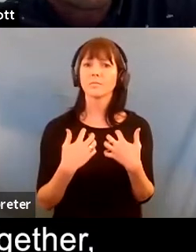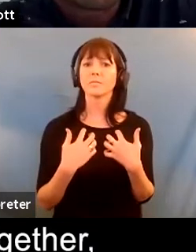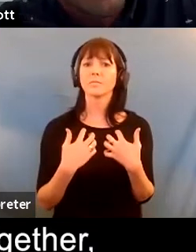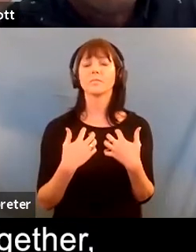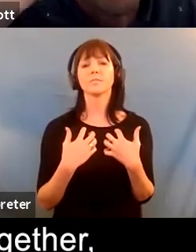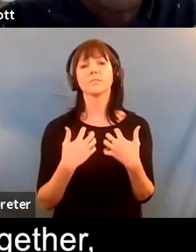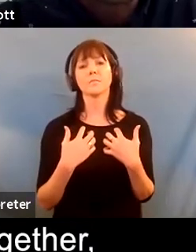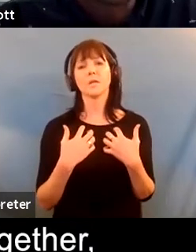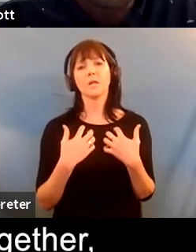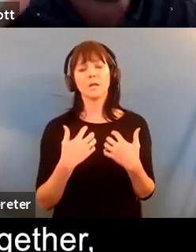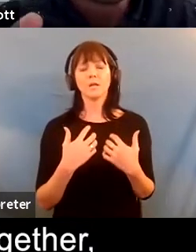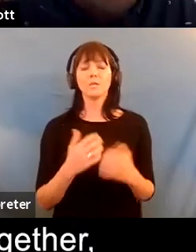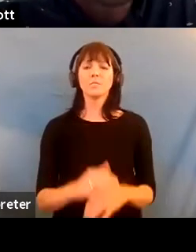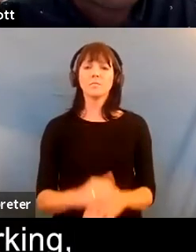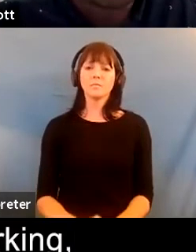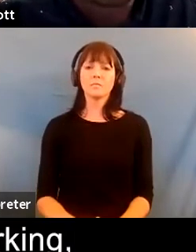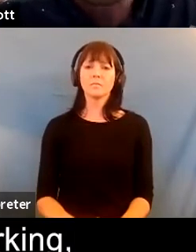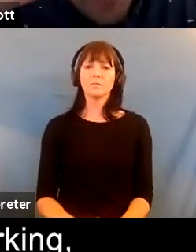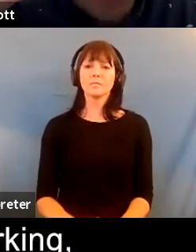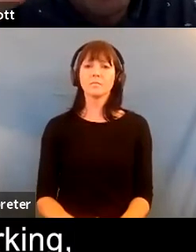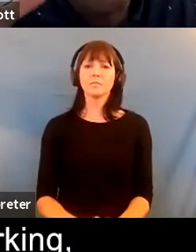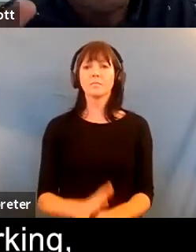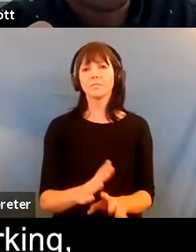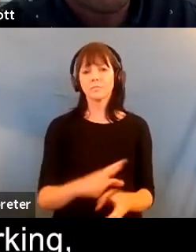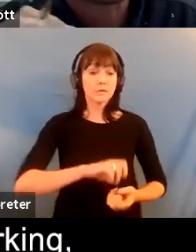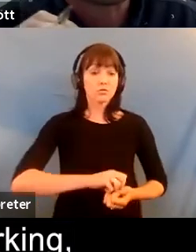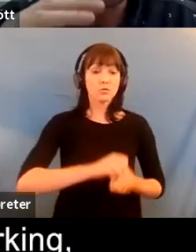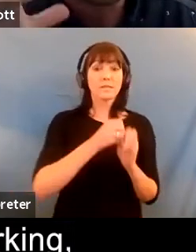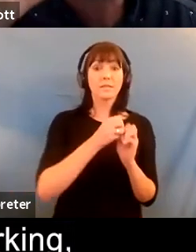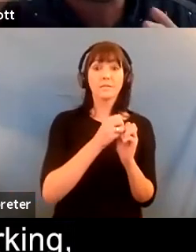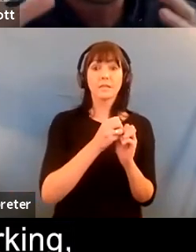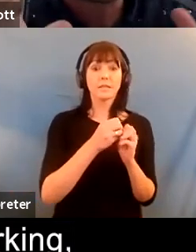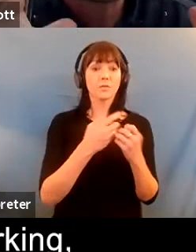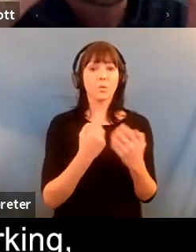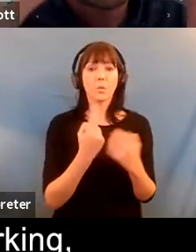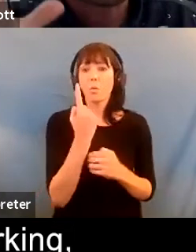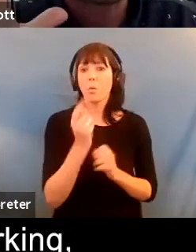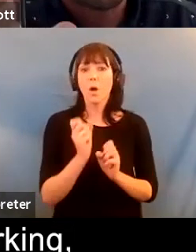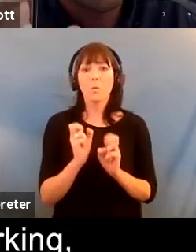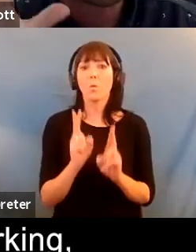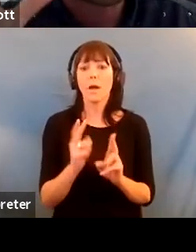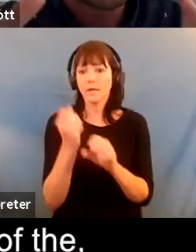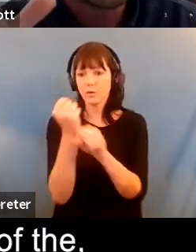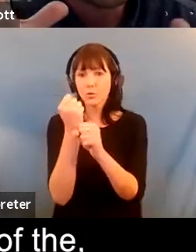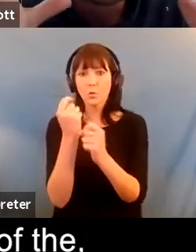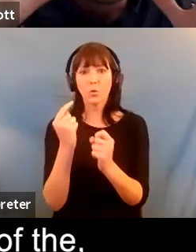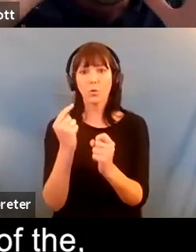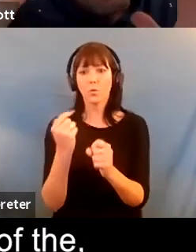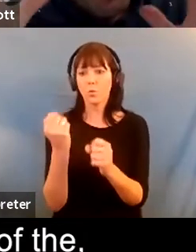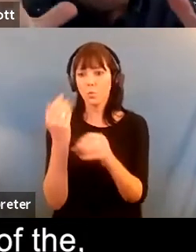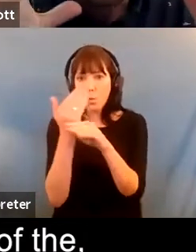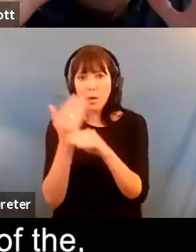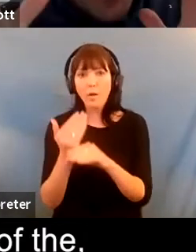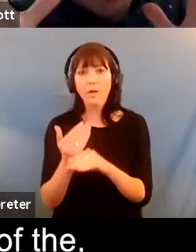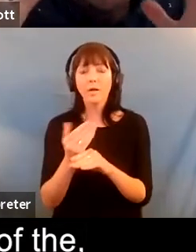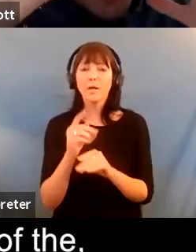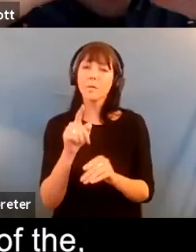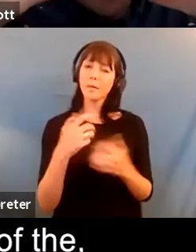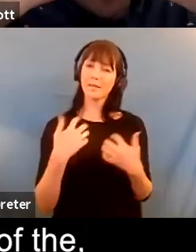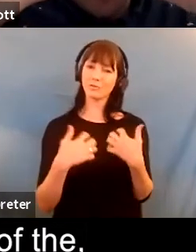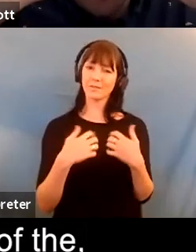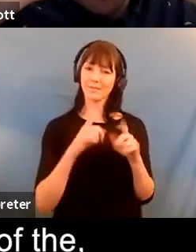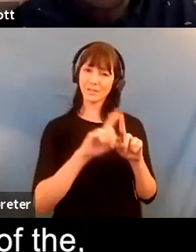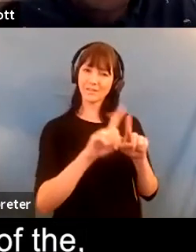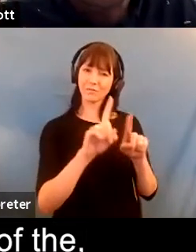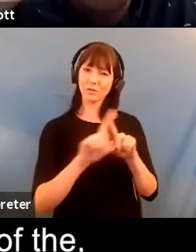lumped together doesn't it it's sort of you know there's creativity and there's one way of working but it's really interesting that contrast between mark and those challenges